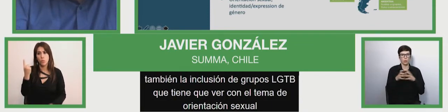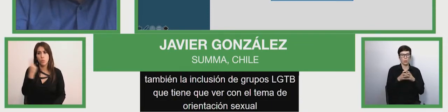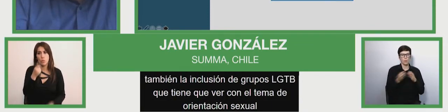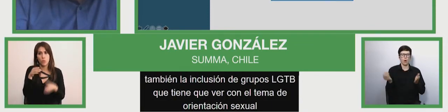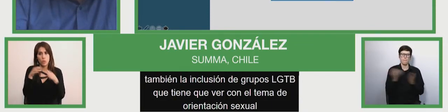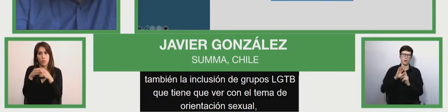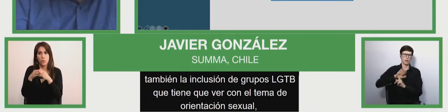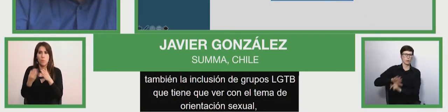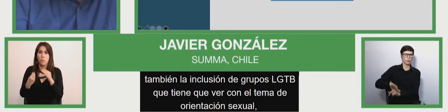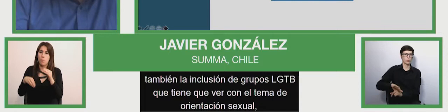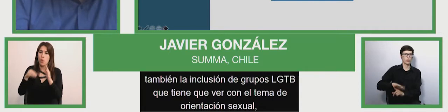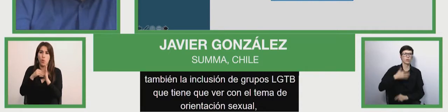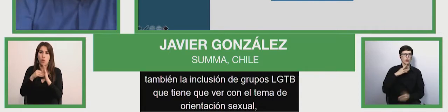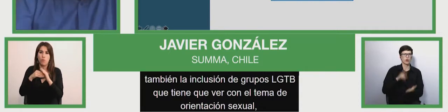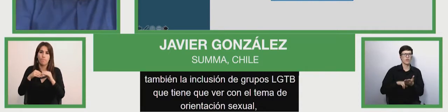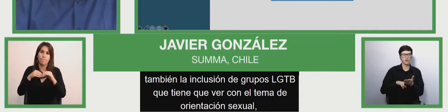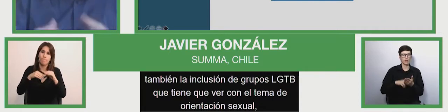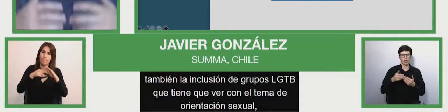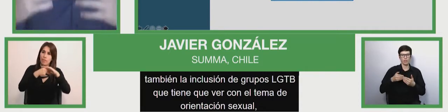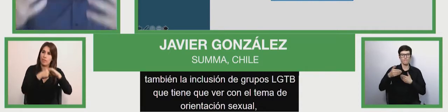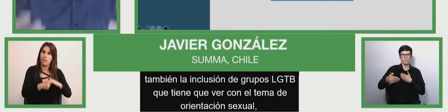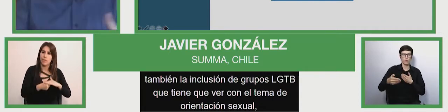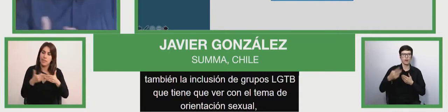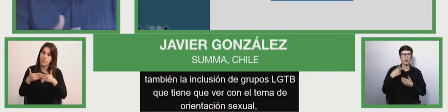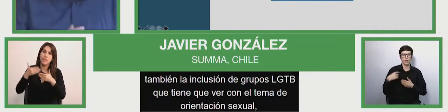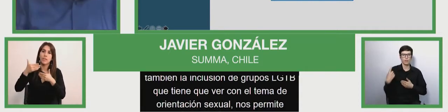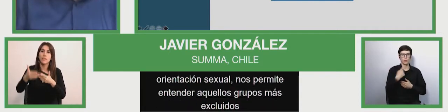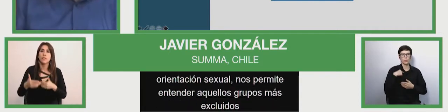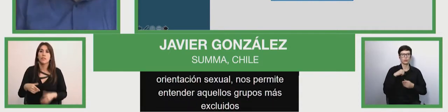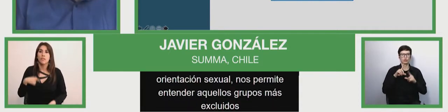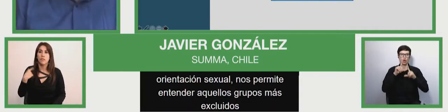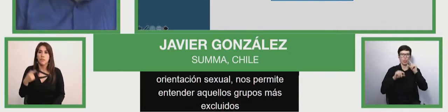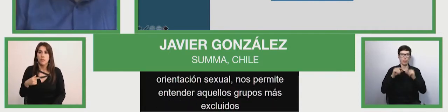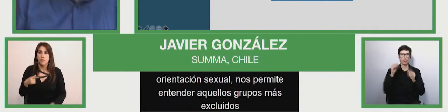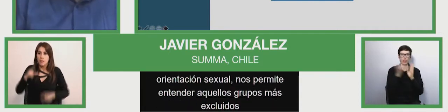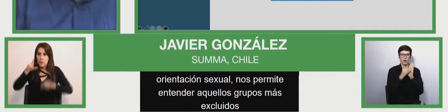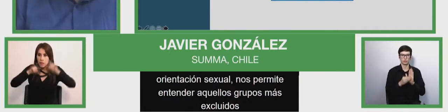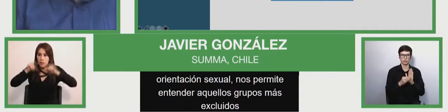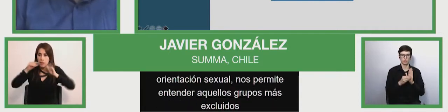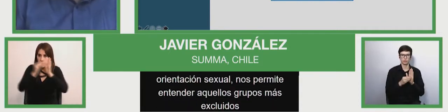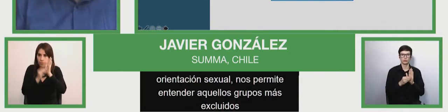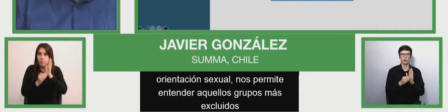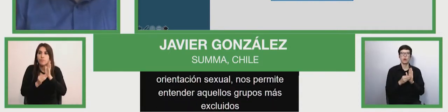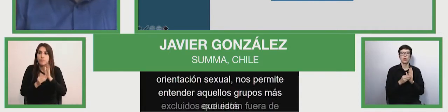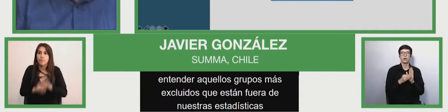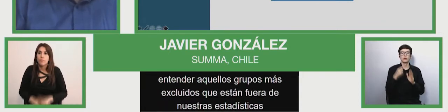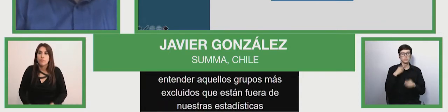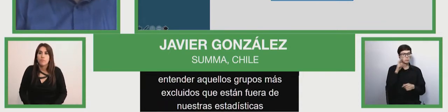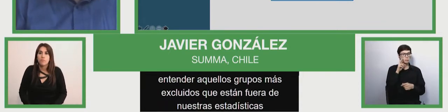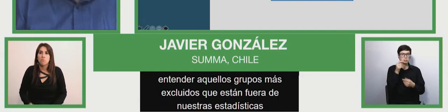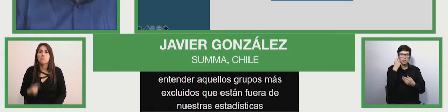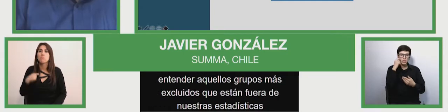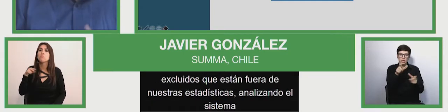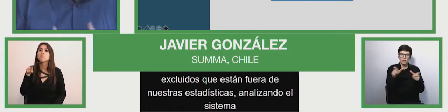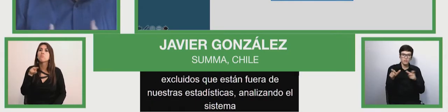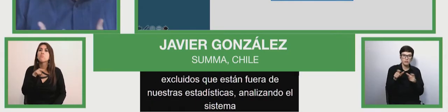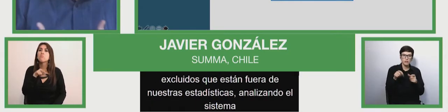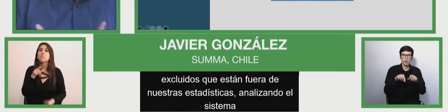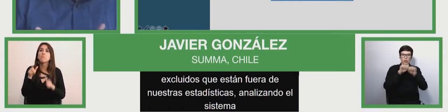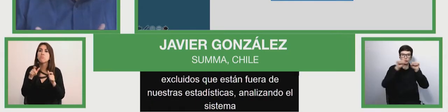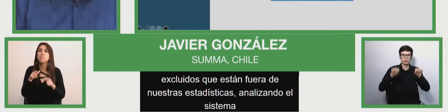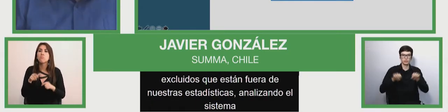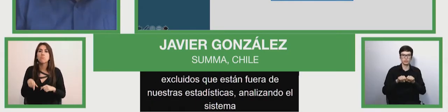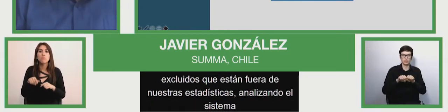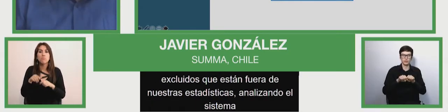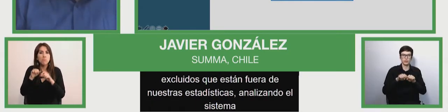which are for outsider statistics, analyzing the system from seven dimensions. This is